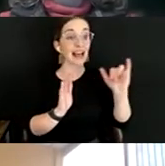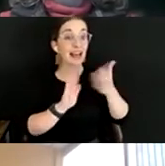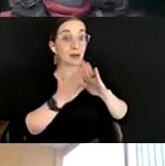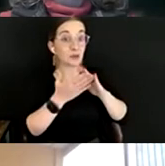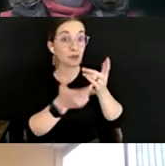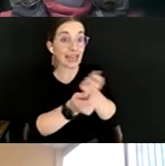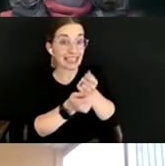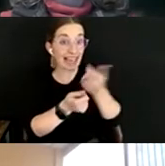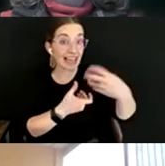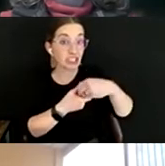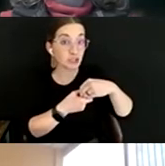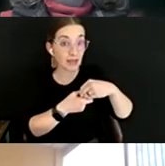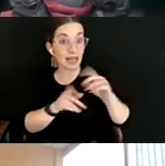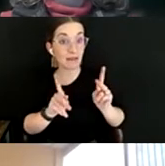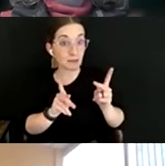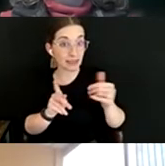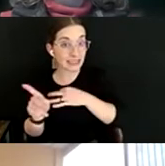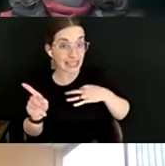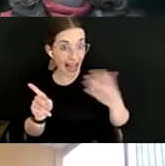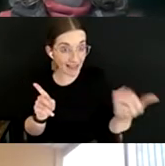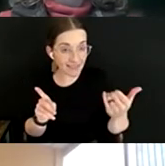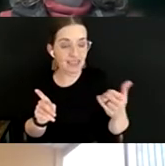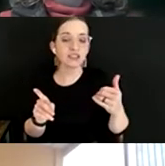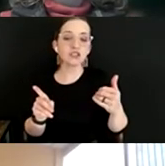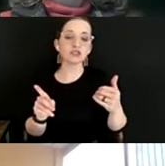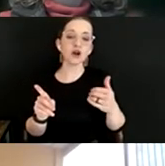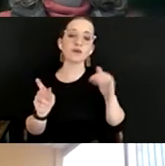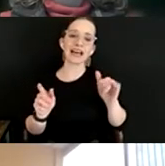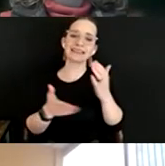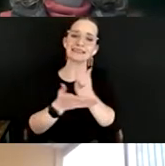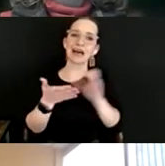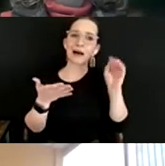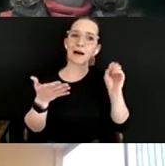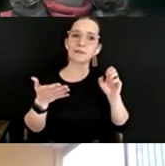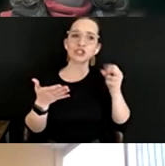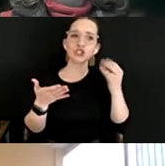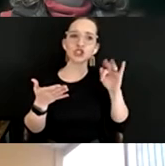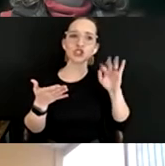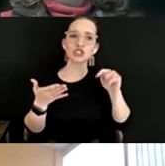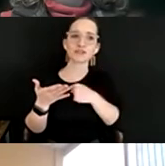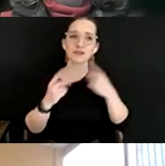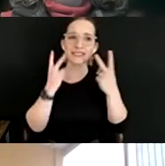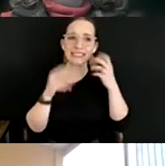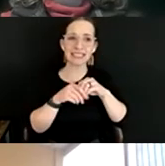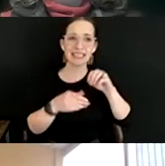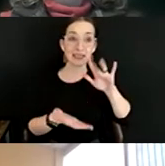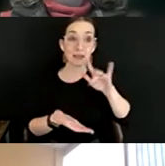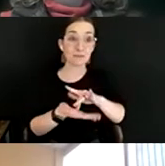So those are sort of some of the shifts that we're seeing here in the Midwest as we think about that information you've shared.